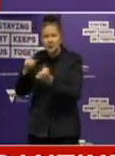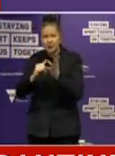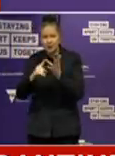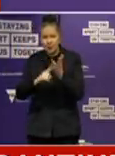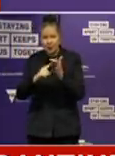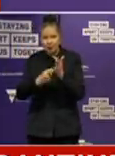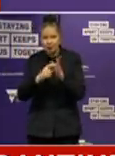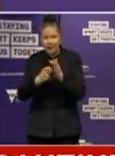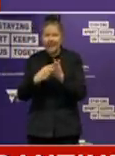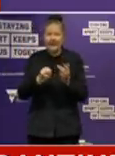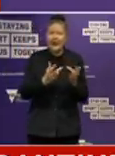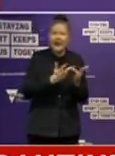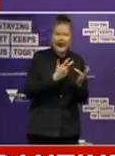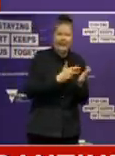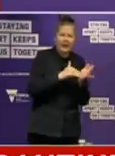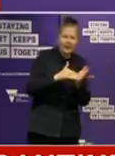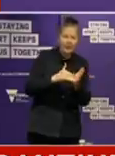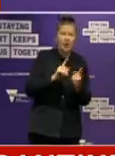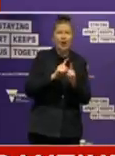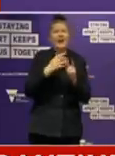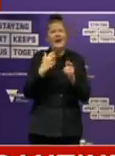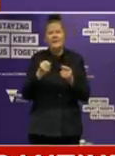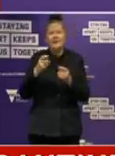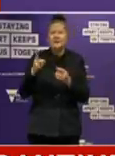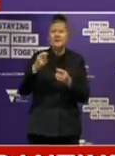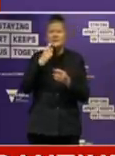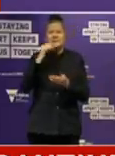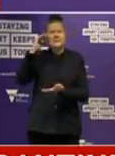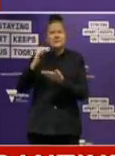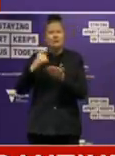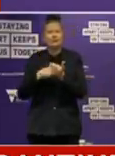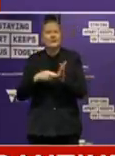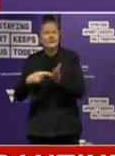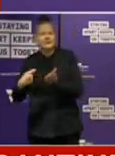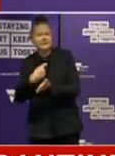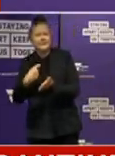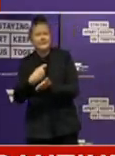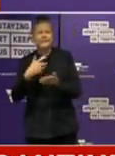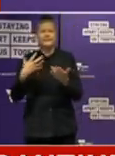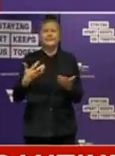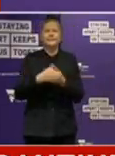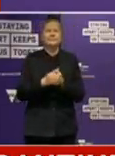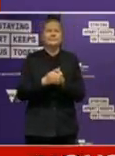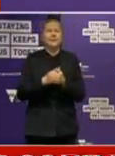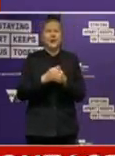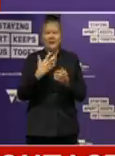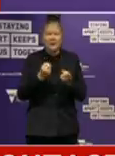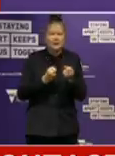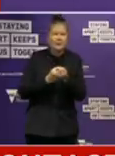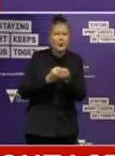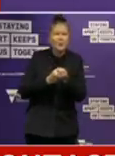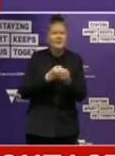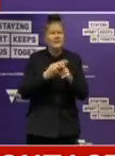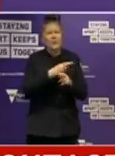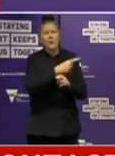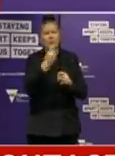already, including the Commercial Tenancy Relief Scheme, the Support Program for Regional Tourism Accommodation Providers,